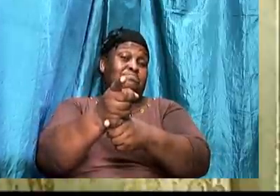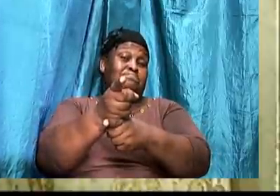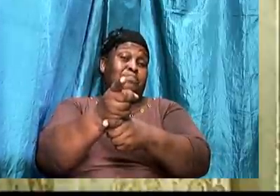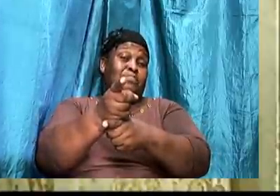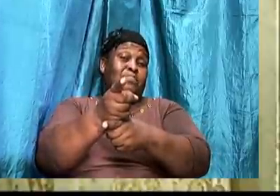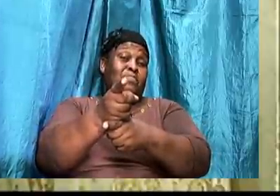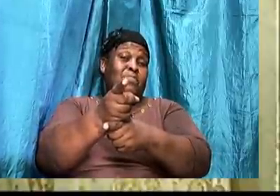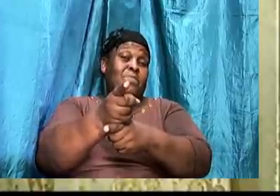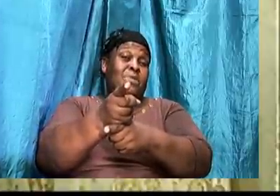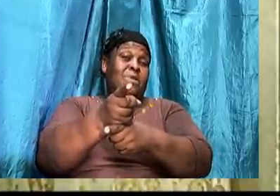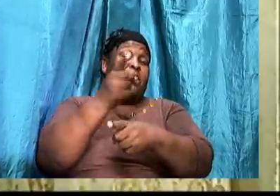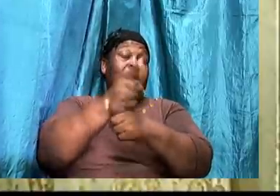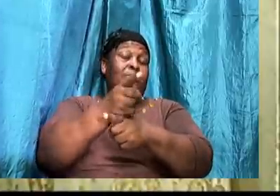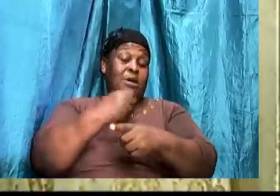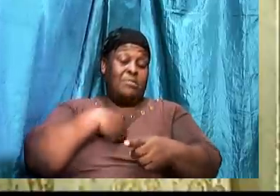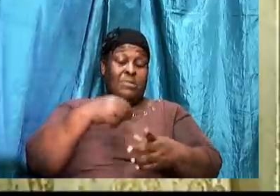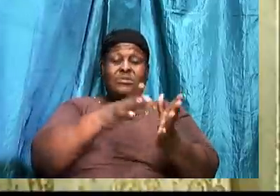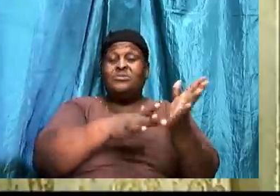Correct me Lord.